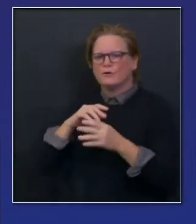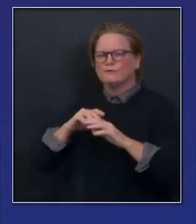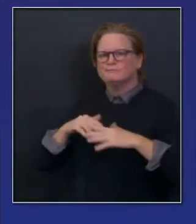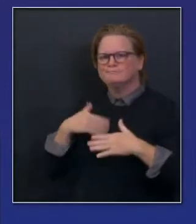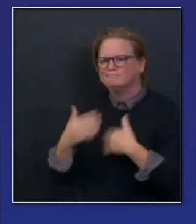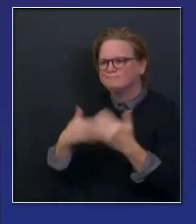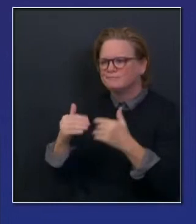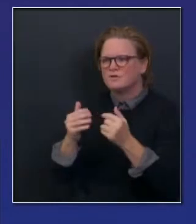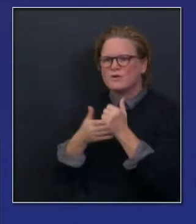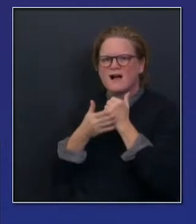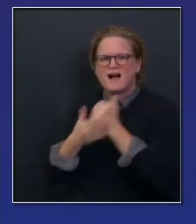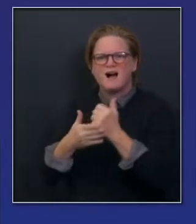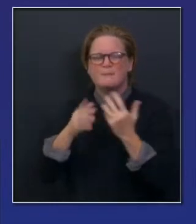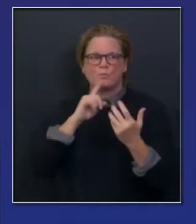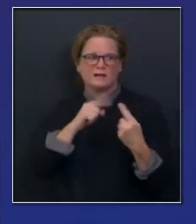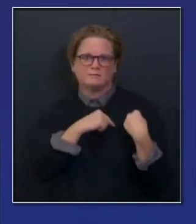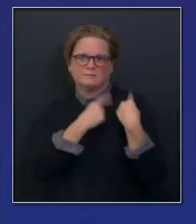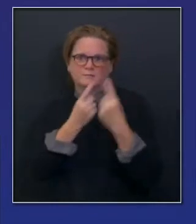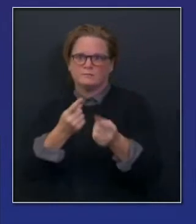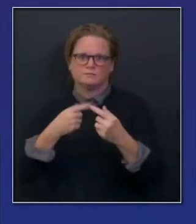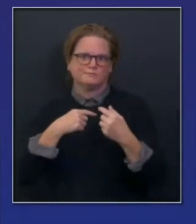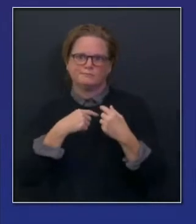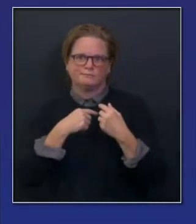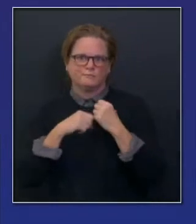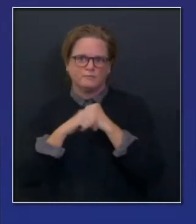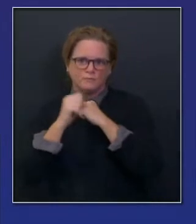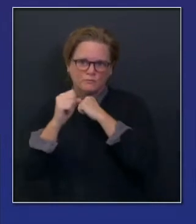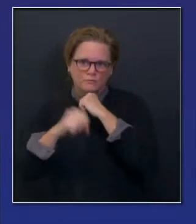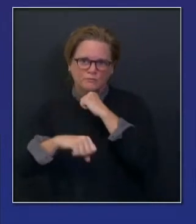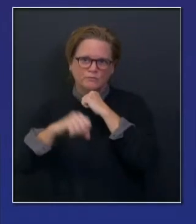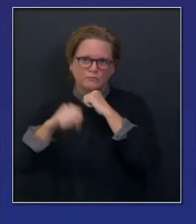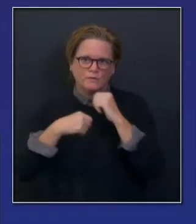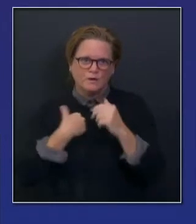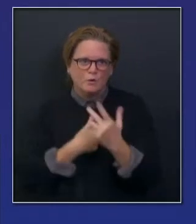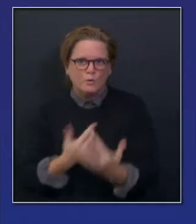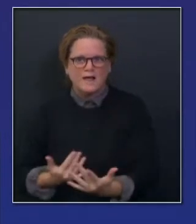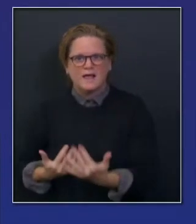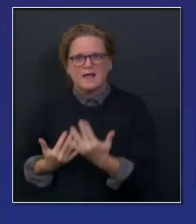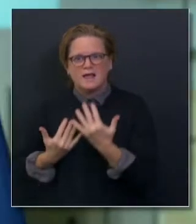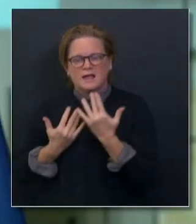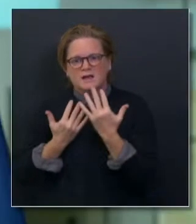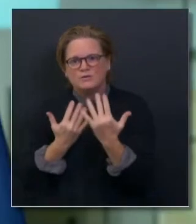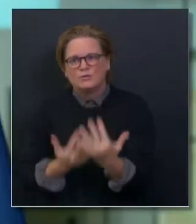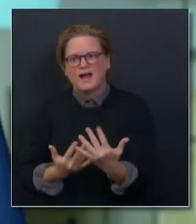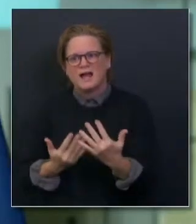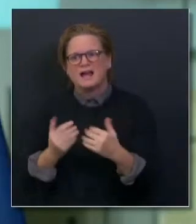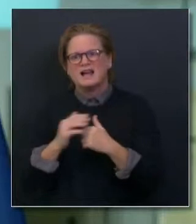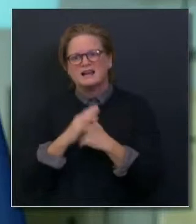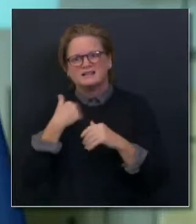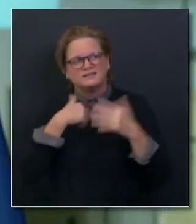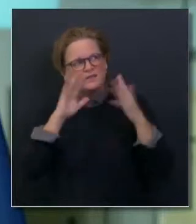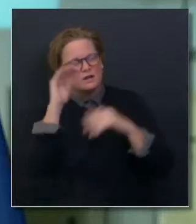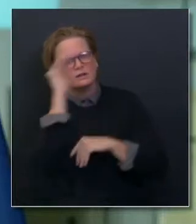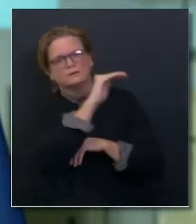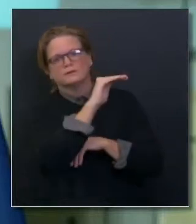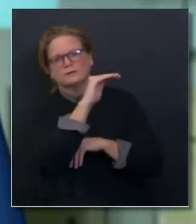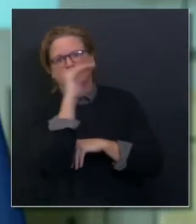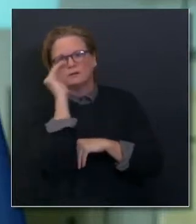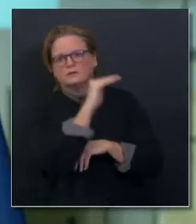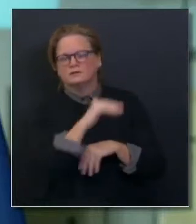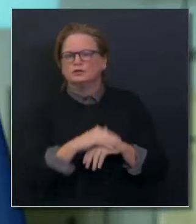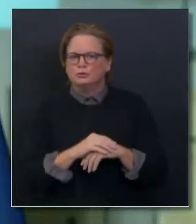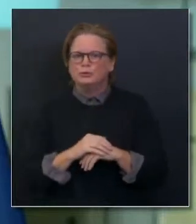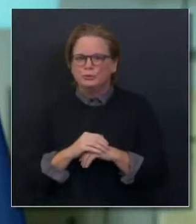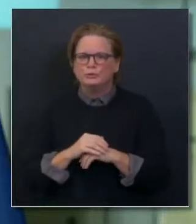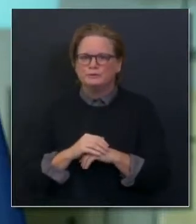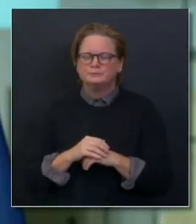that need to be advanced to help substantively answer this question. But we are building off, and I'll just close on